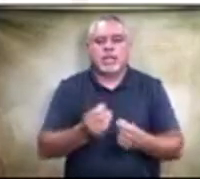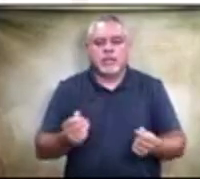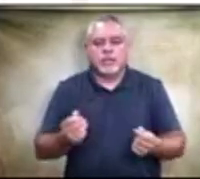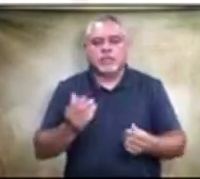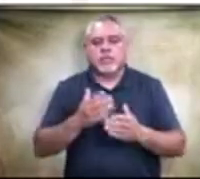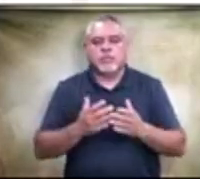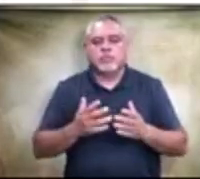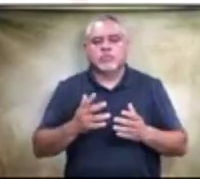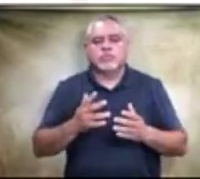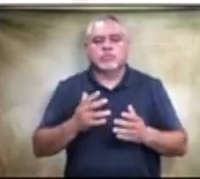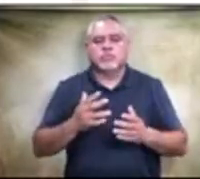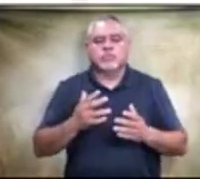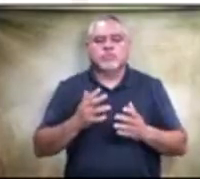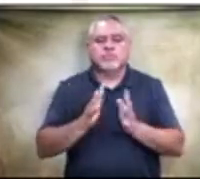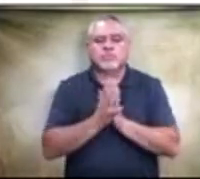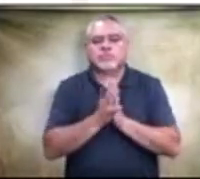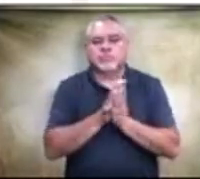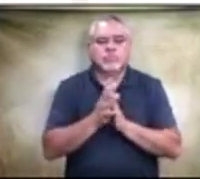we're starting to see at Maynard High School.